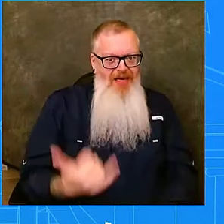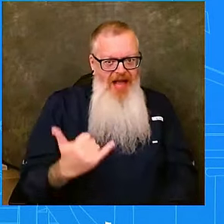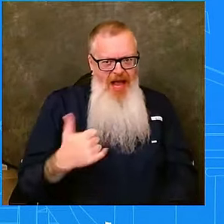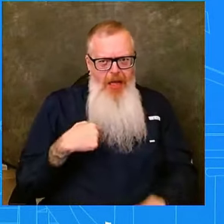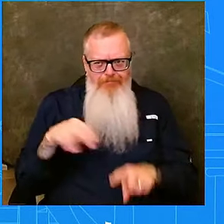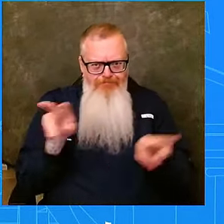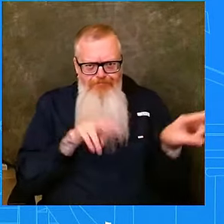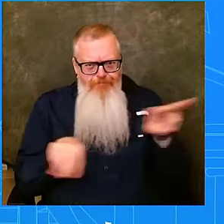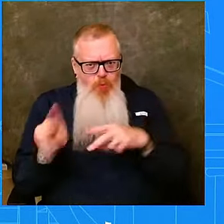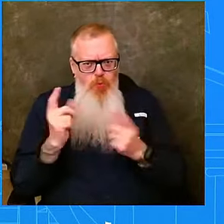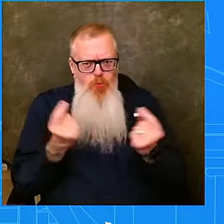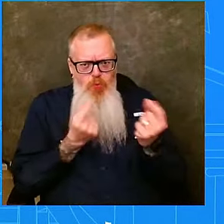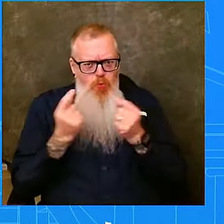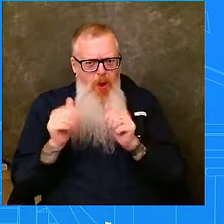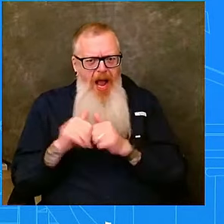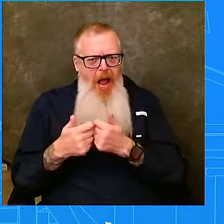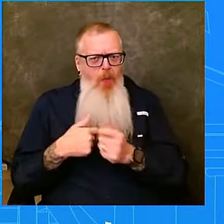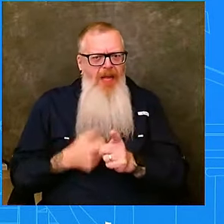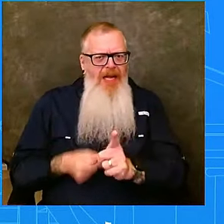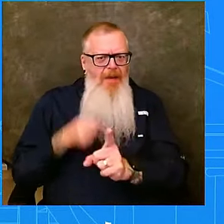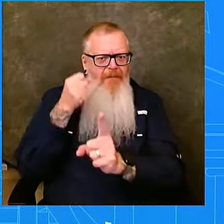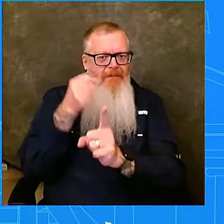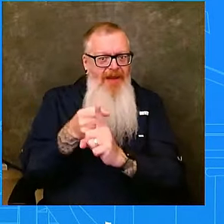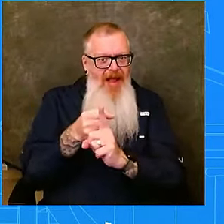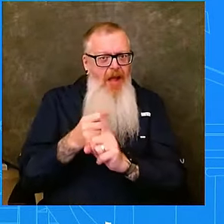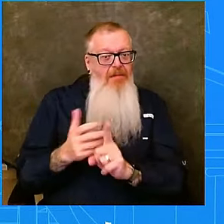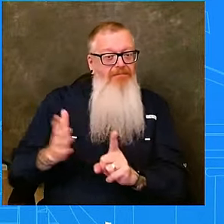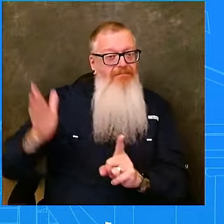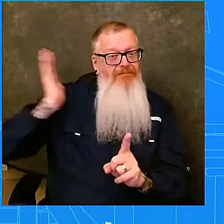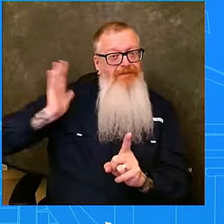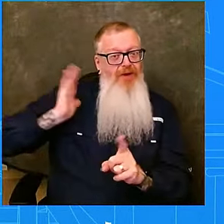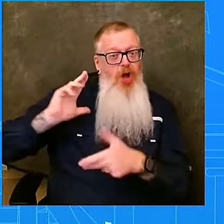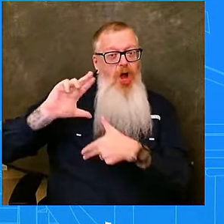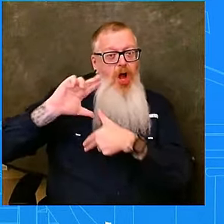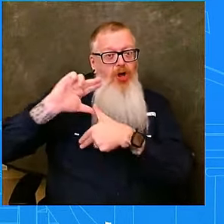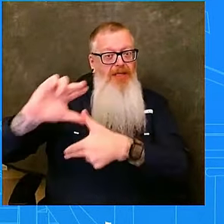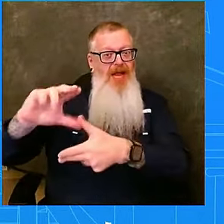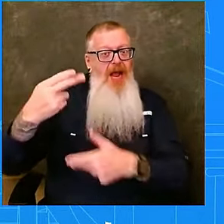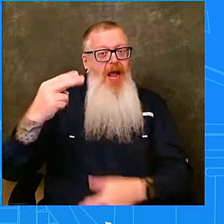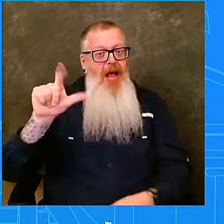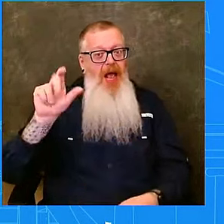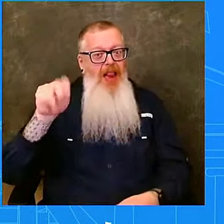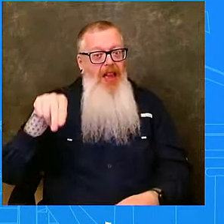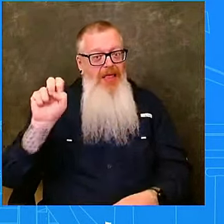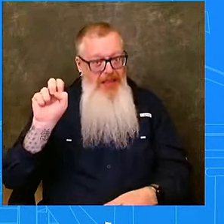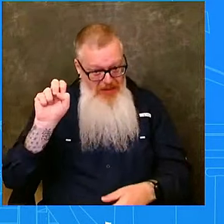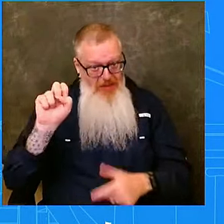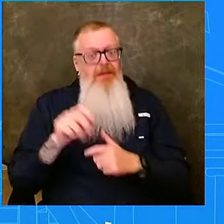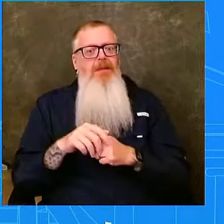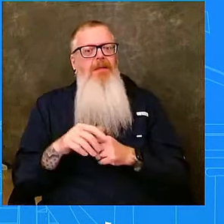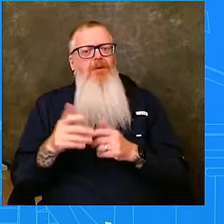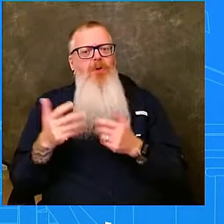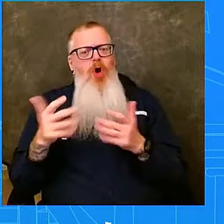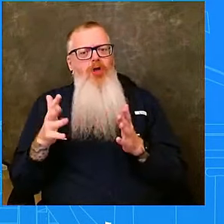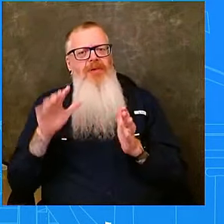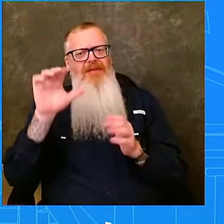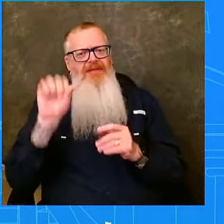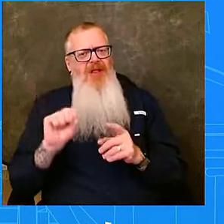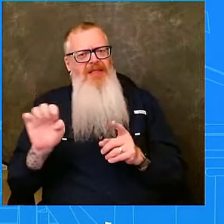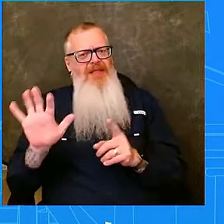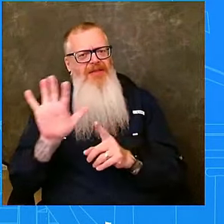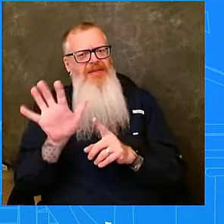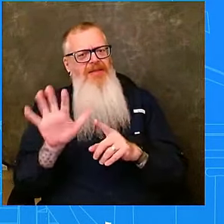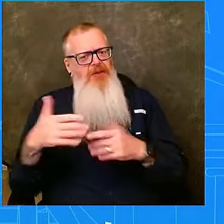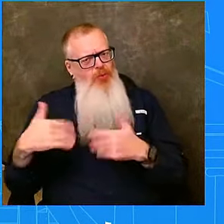to Helene across many states. But I will be traveling this evening to Florida to be with the